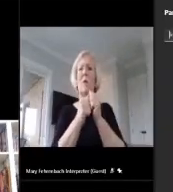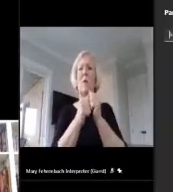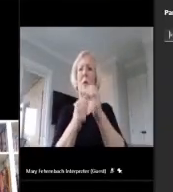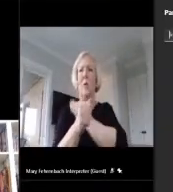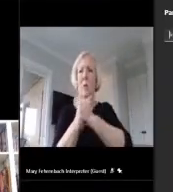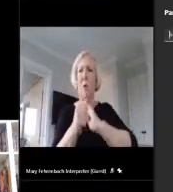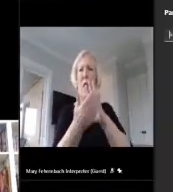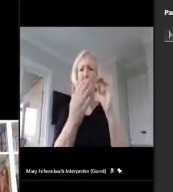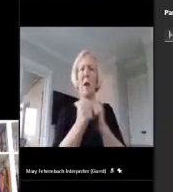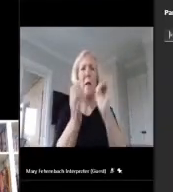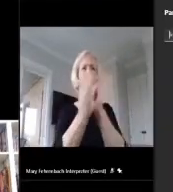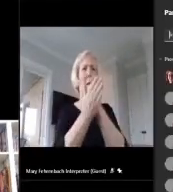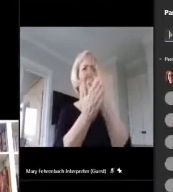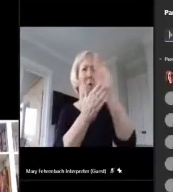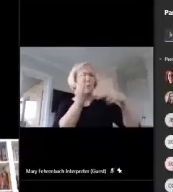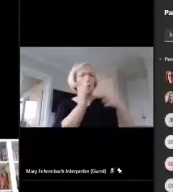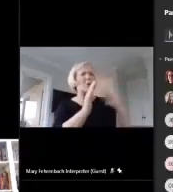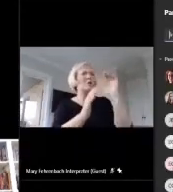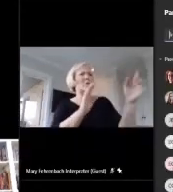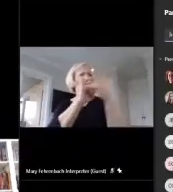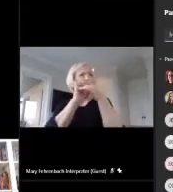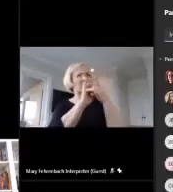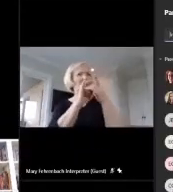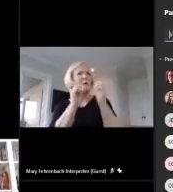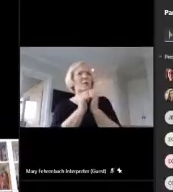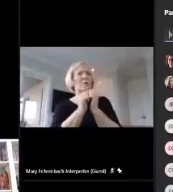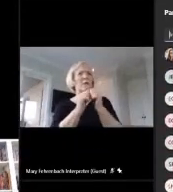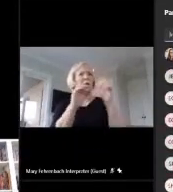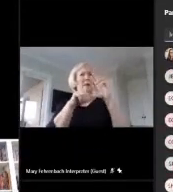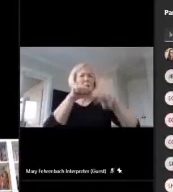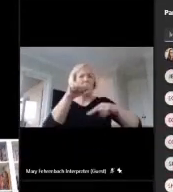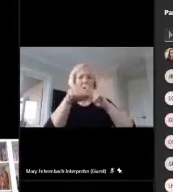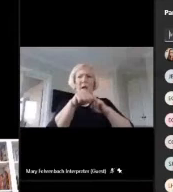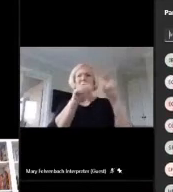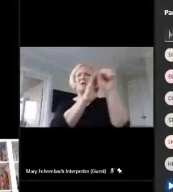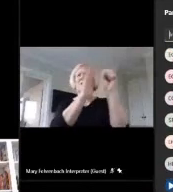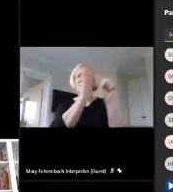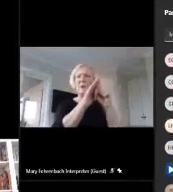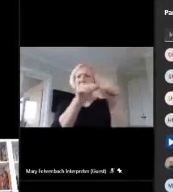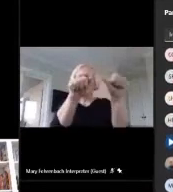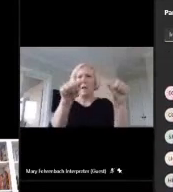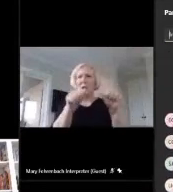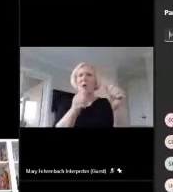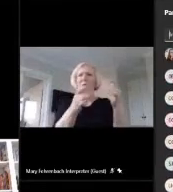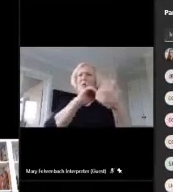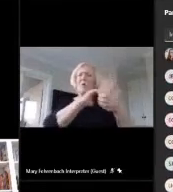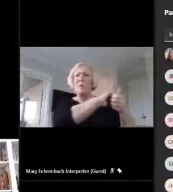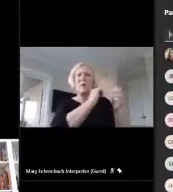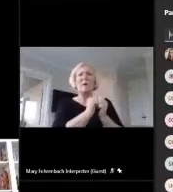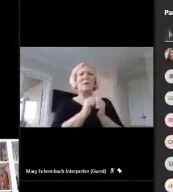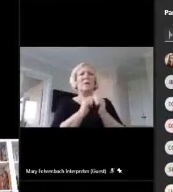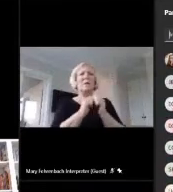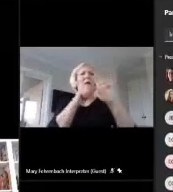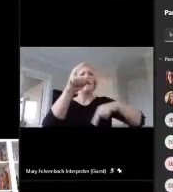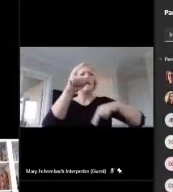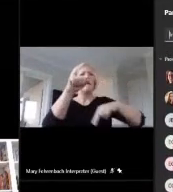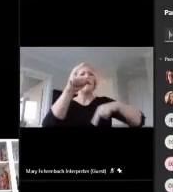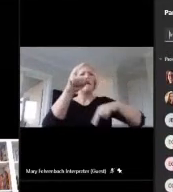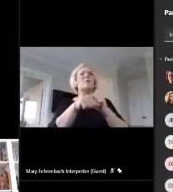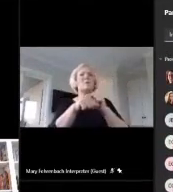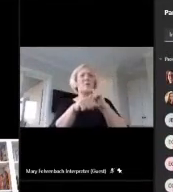role, Suzanne was a liaison with the national, state, and local partners, including the National Board for Professional Teaching Standards organization.